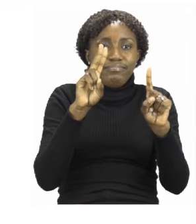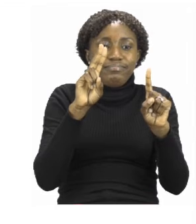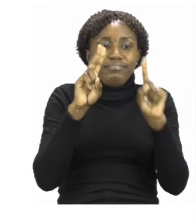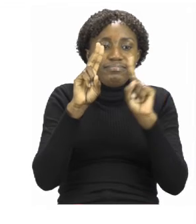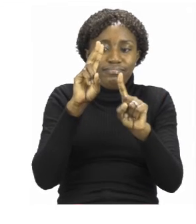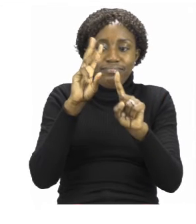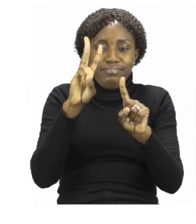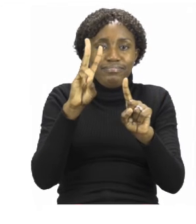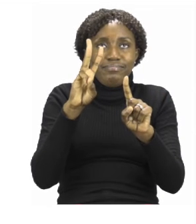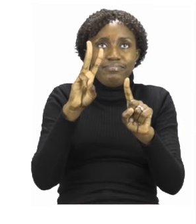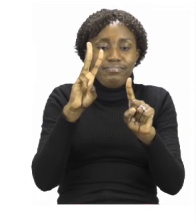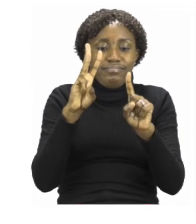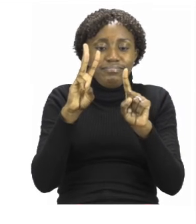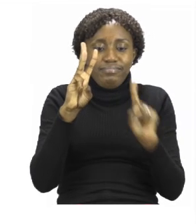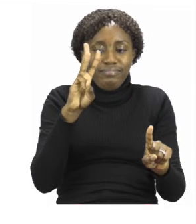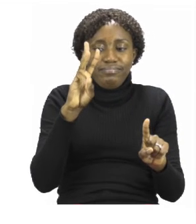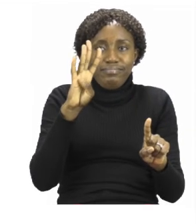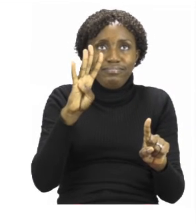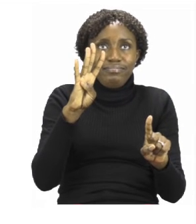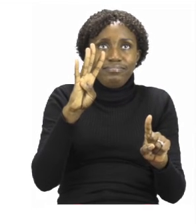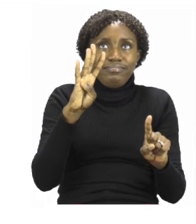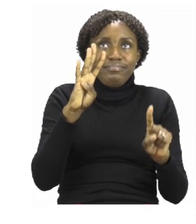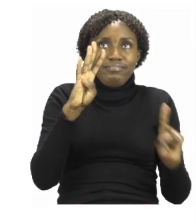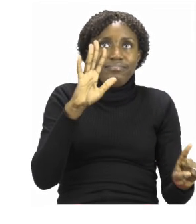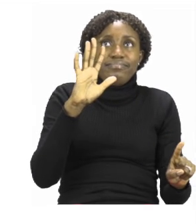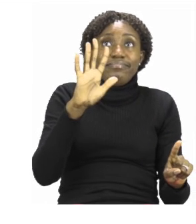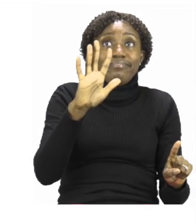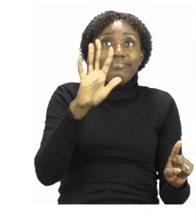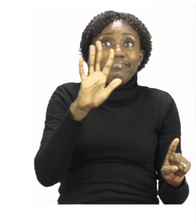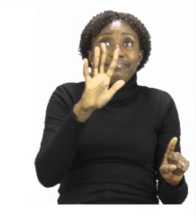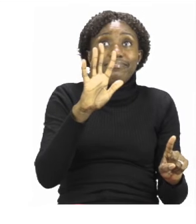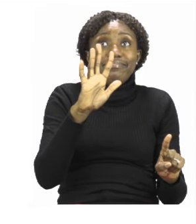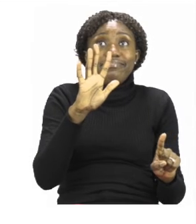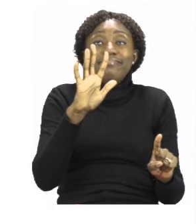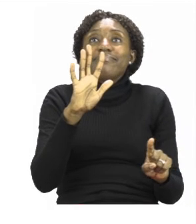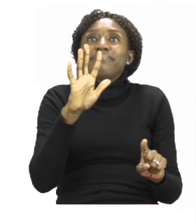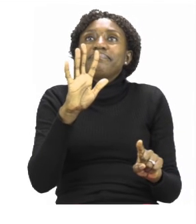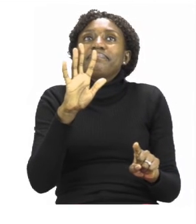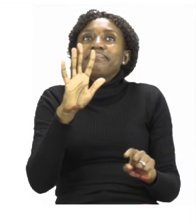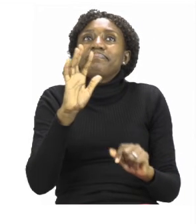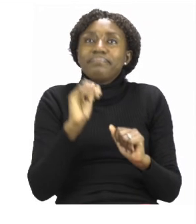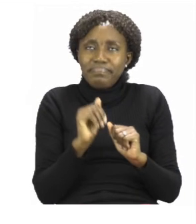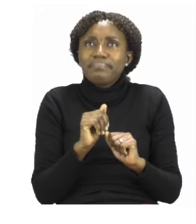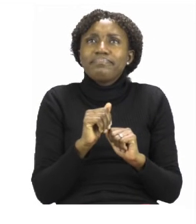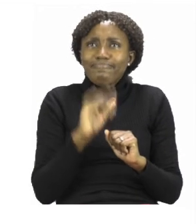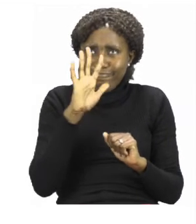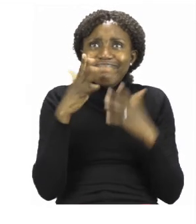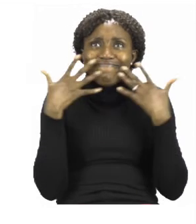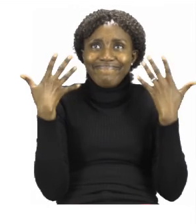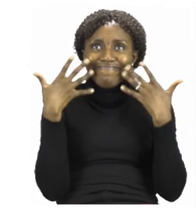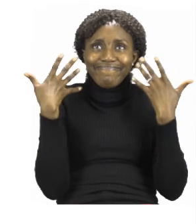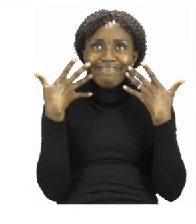three, four, five. We counted five